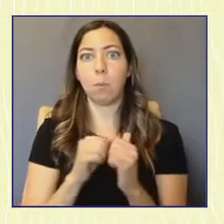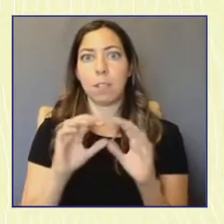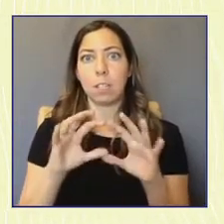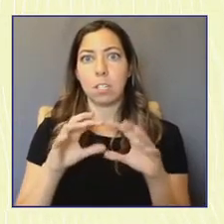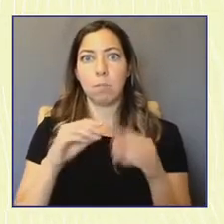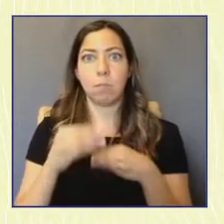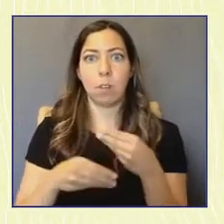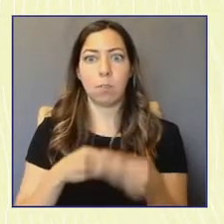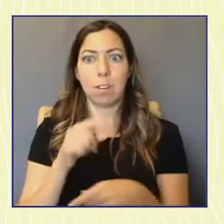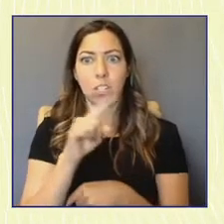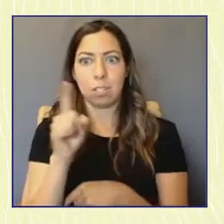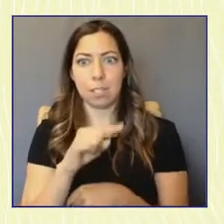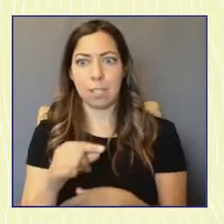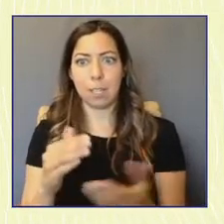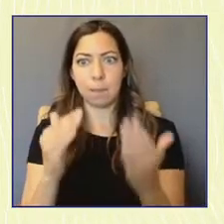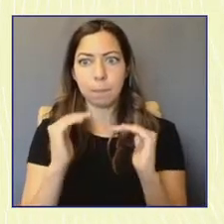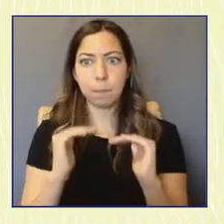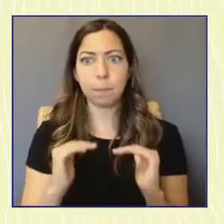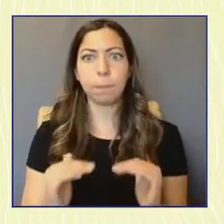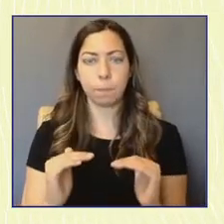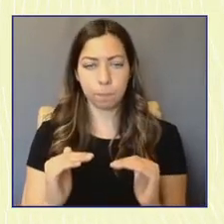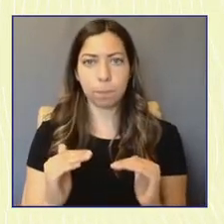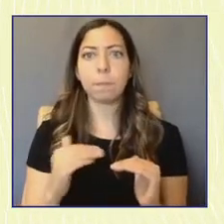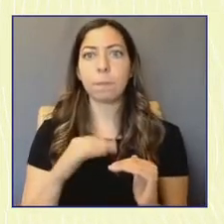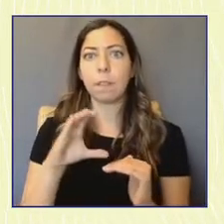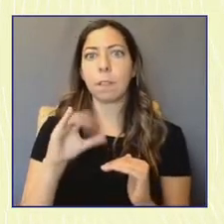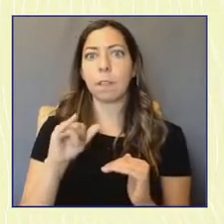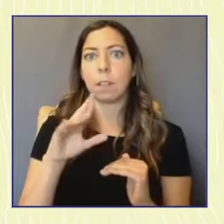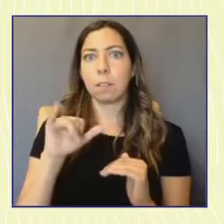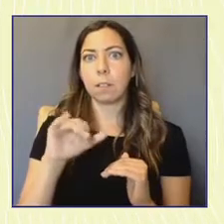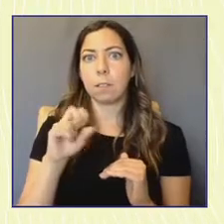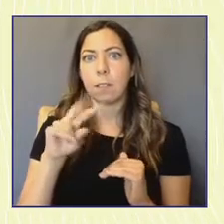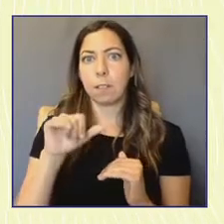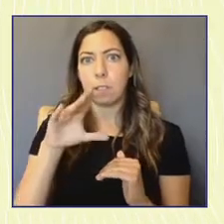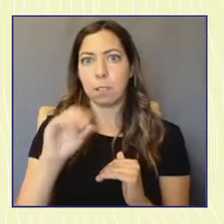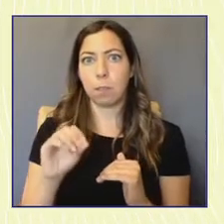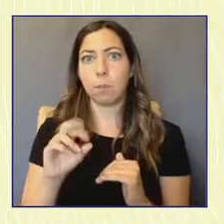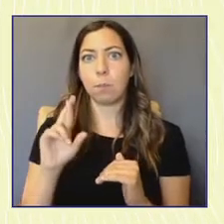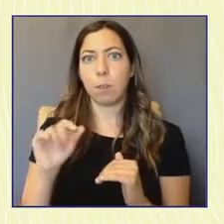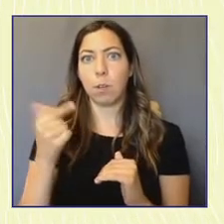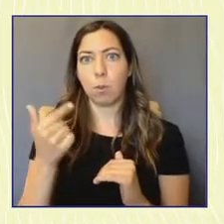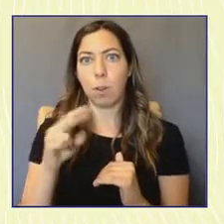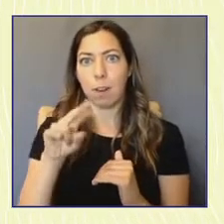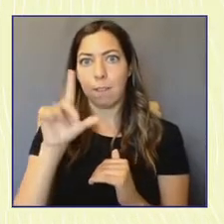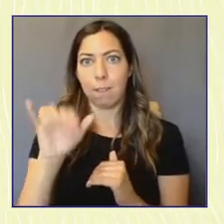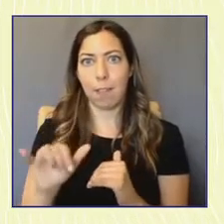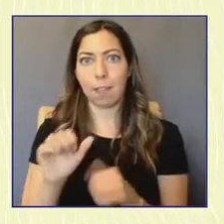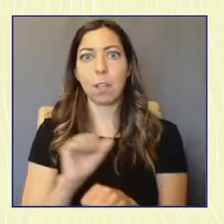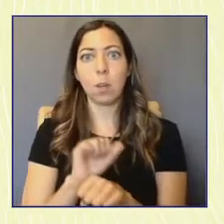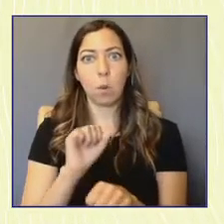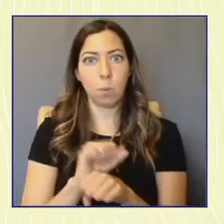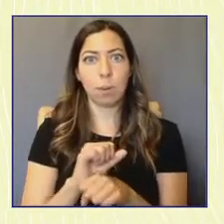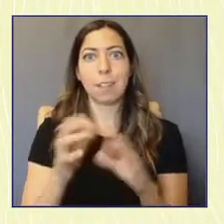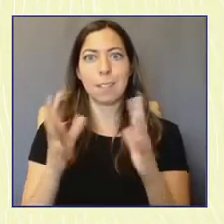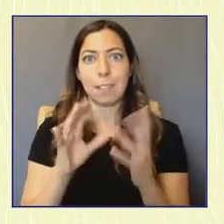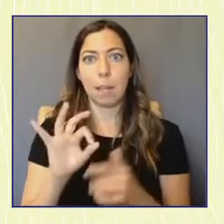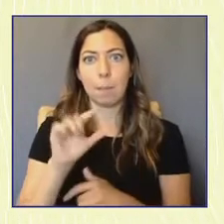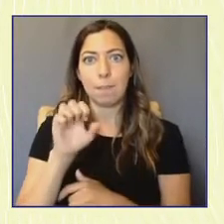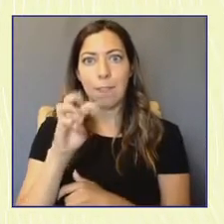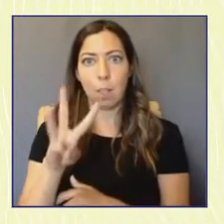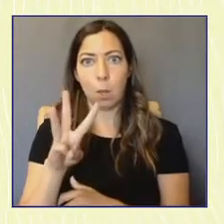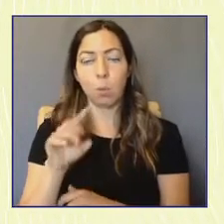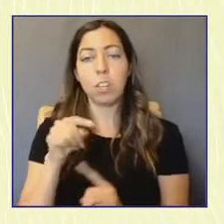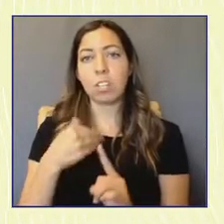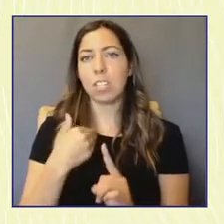Palacios is a community organizer from the Rio Grande Valley, currently working with Jolt Texas as a Climate Fellow. She has extensive